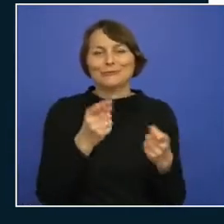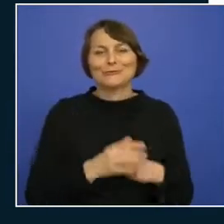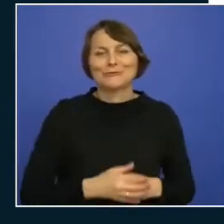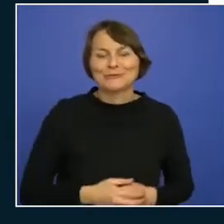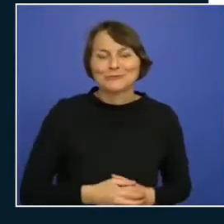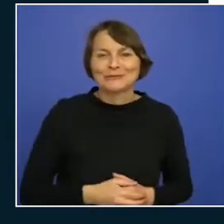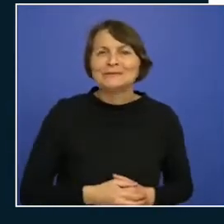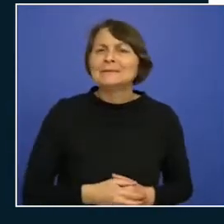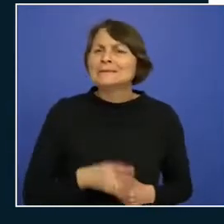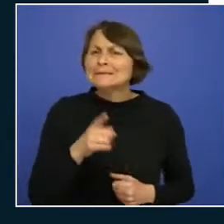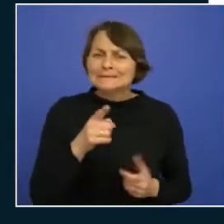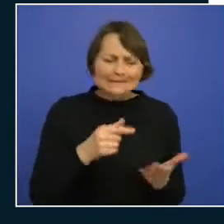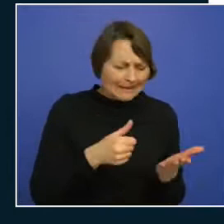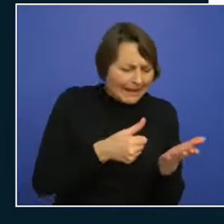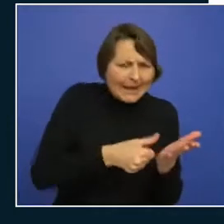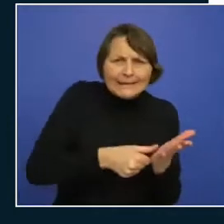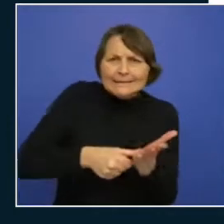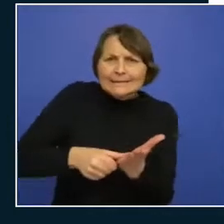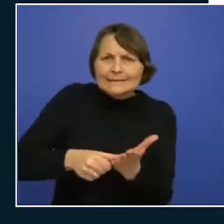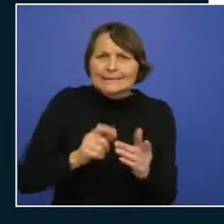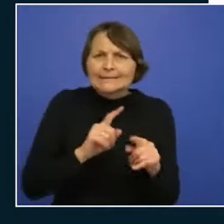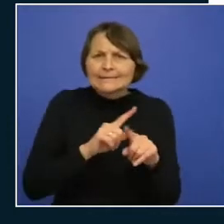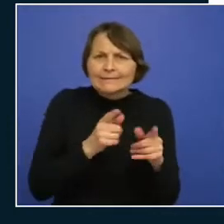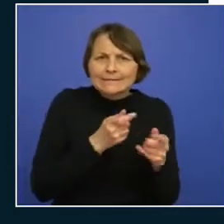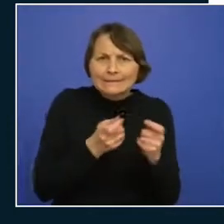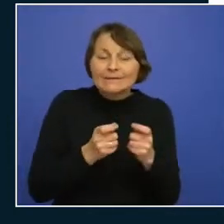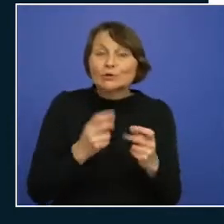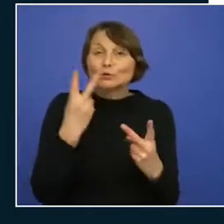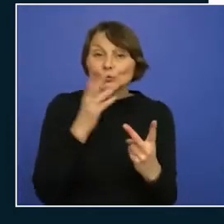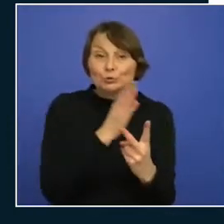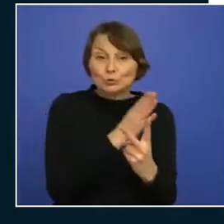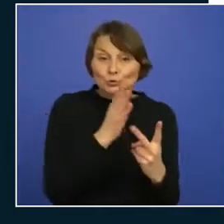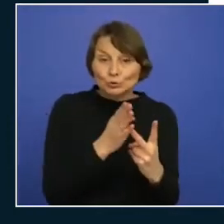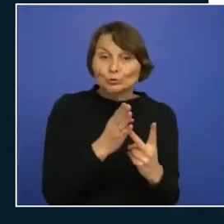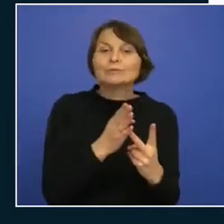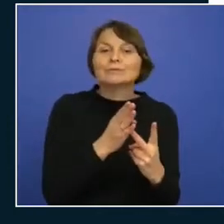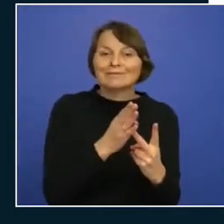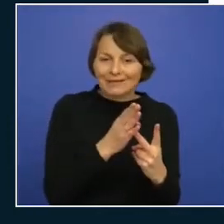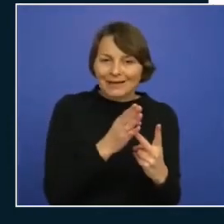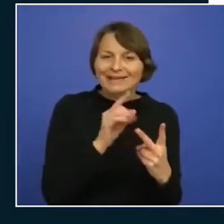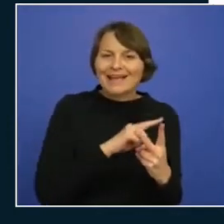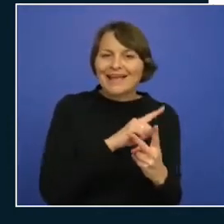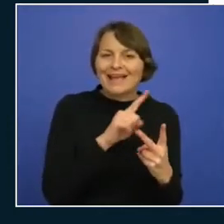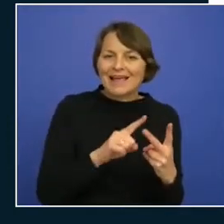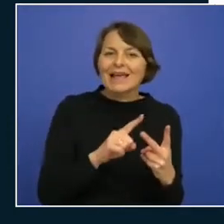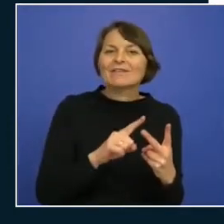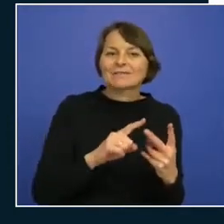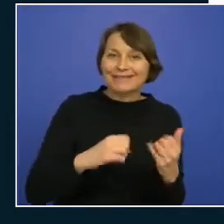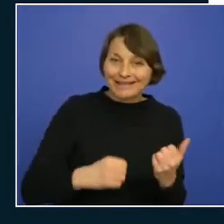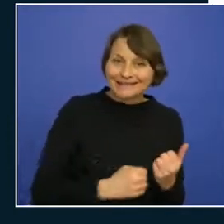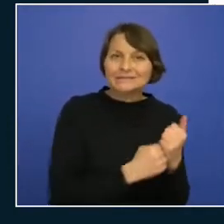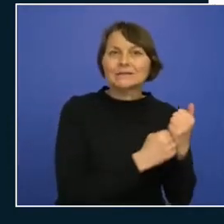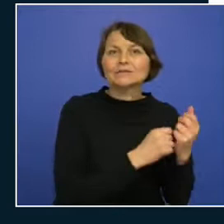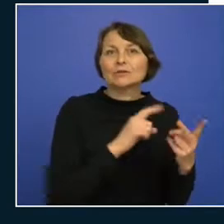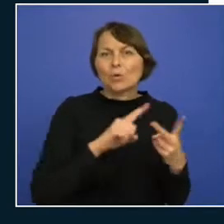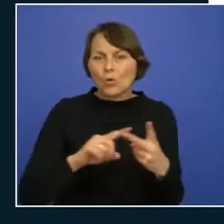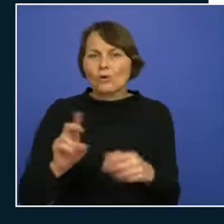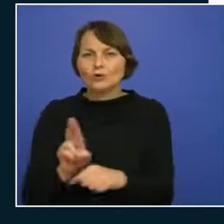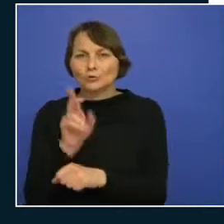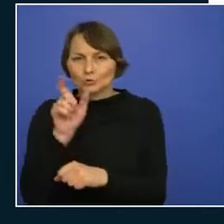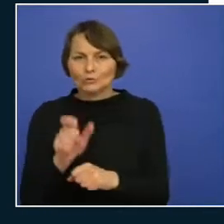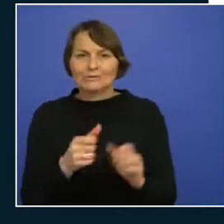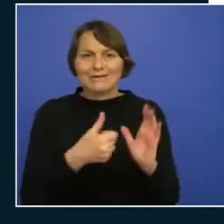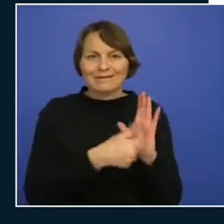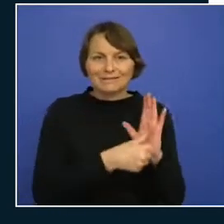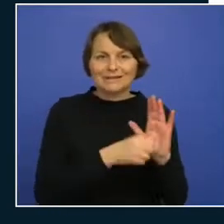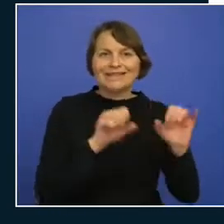identities there are like two types and system assigned and user assigned managed identity where the system